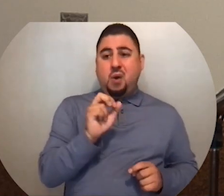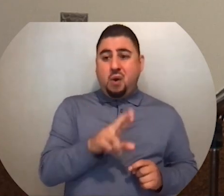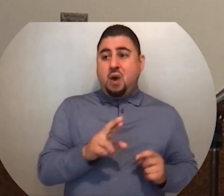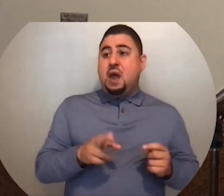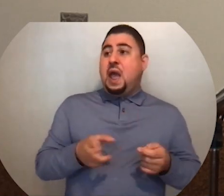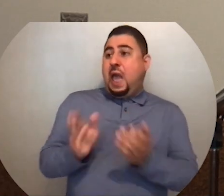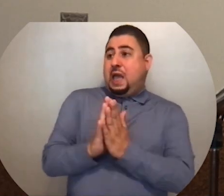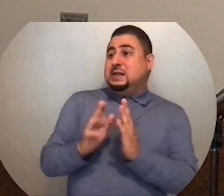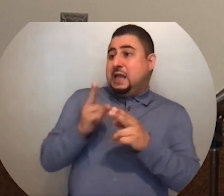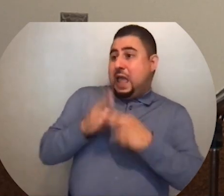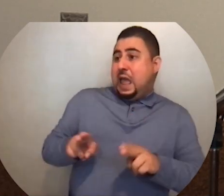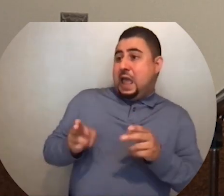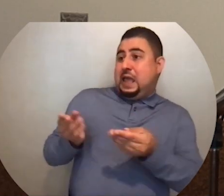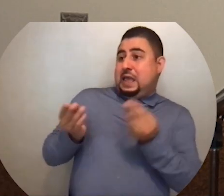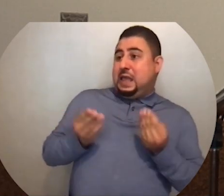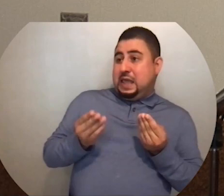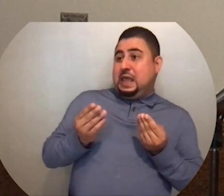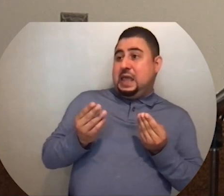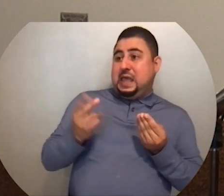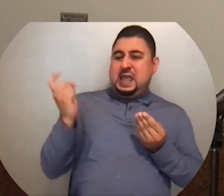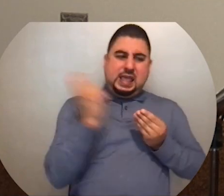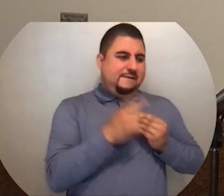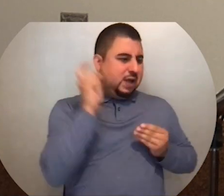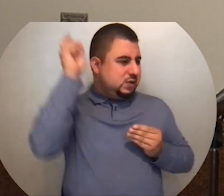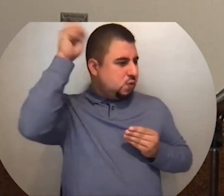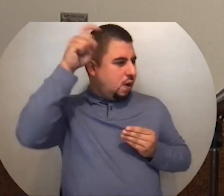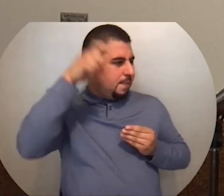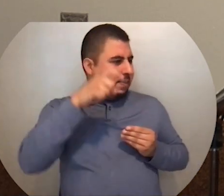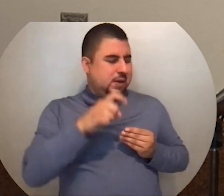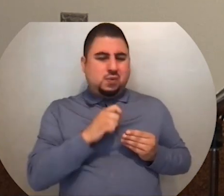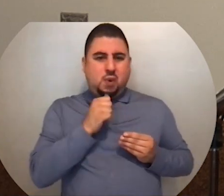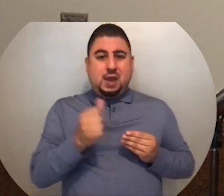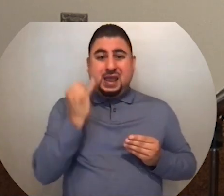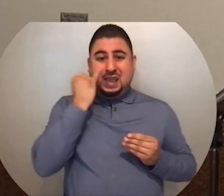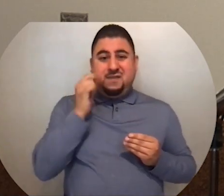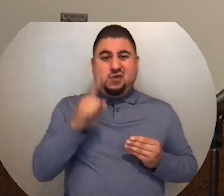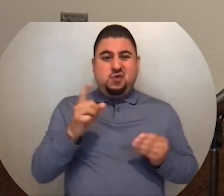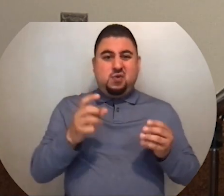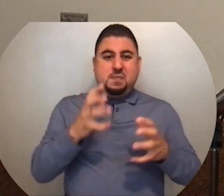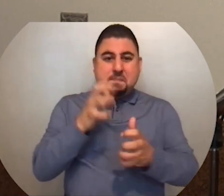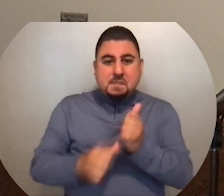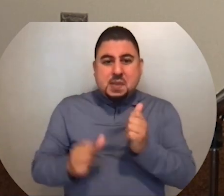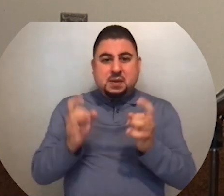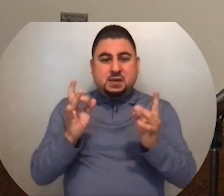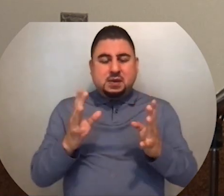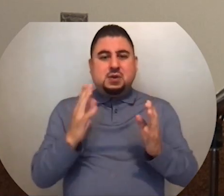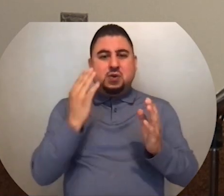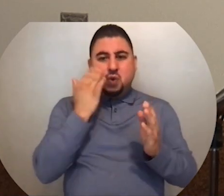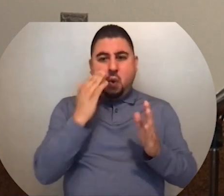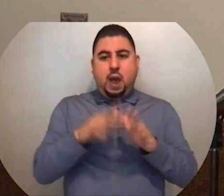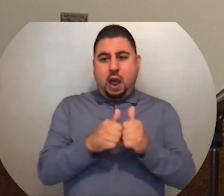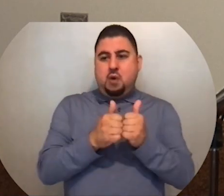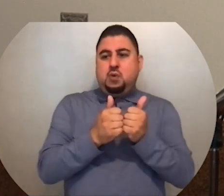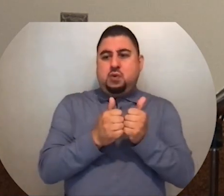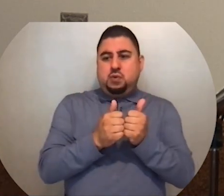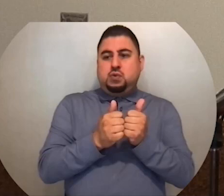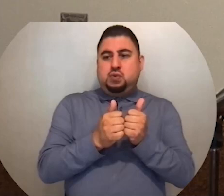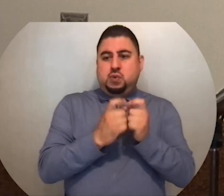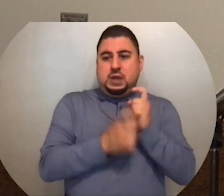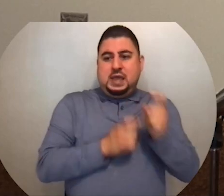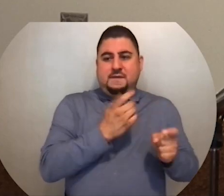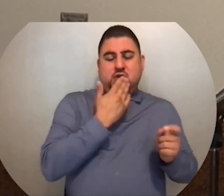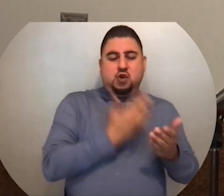asks for an egg? If you then, who are wicked, know how to give good gifts to your children,